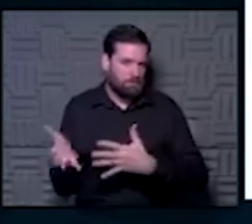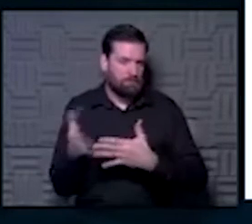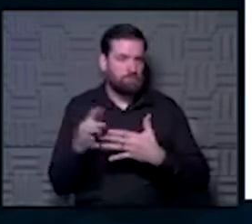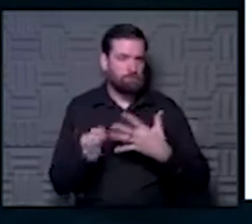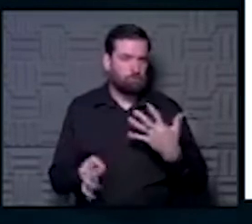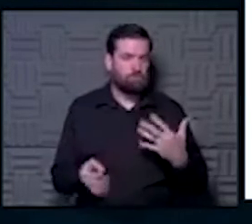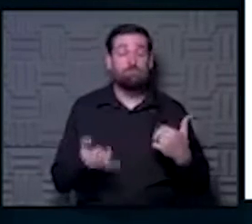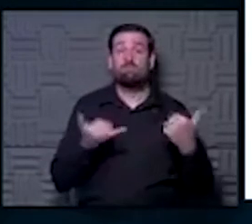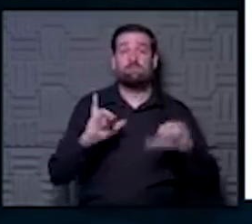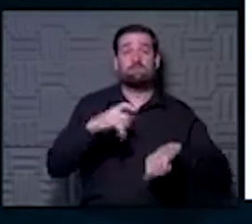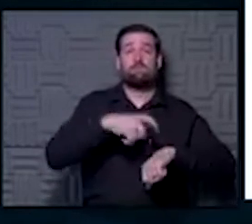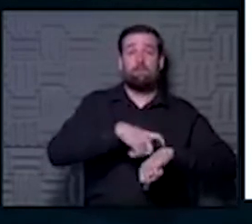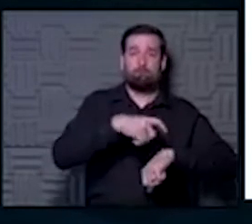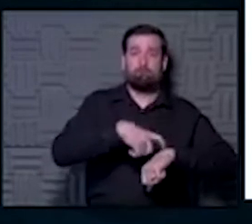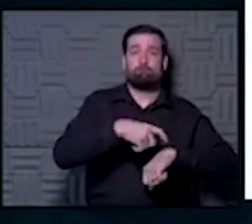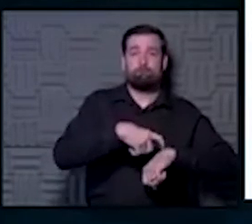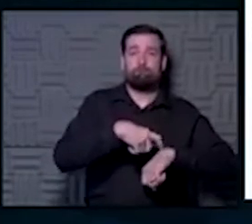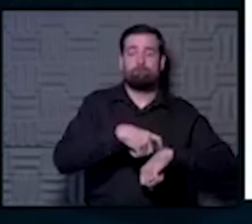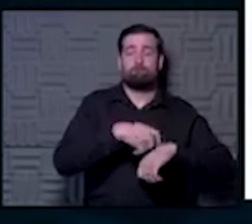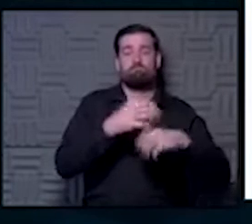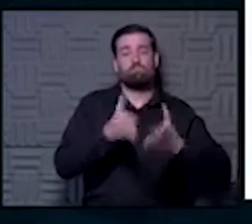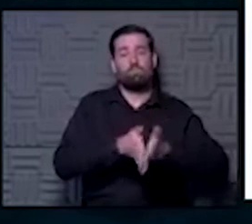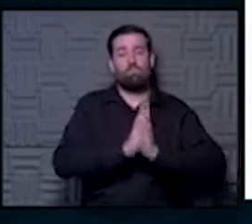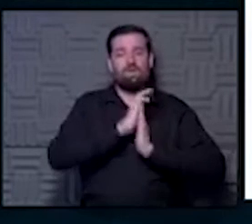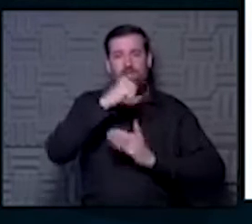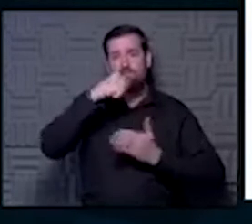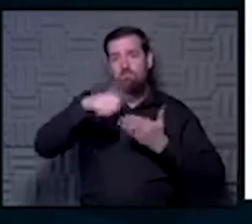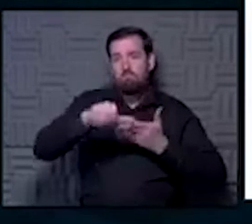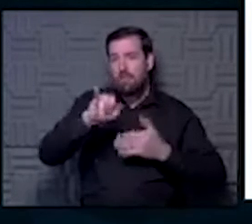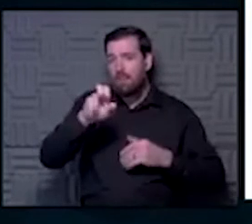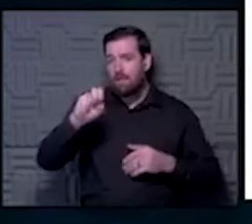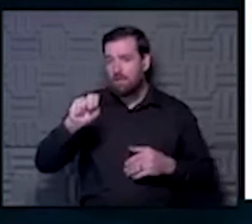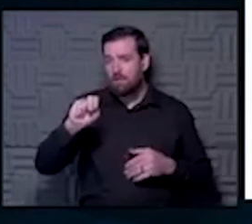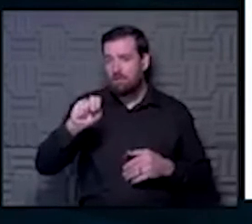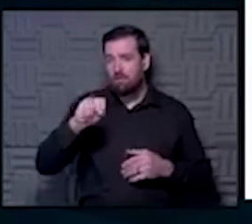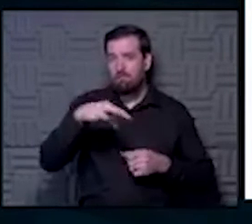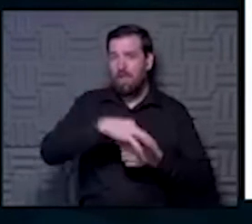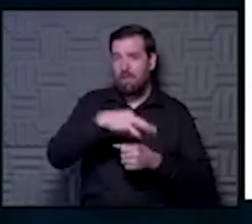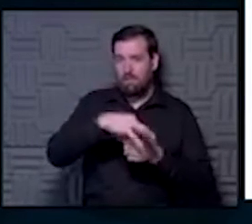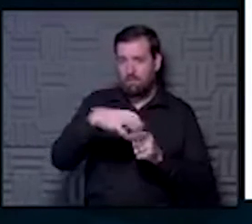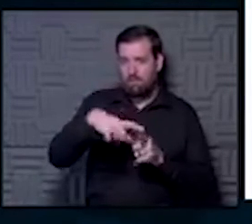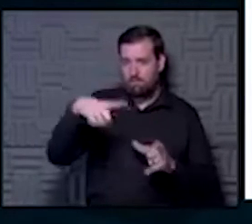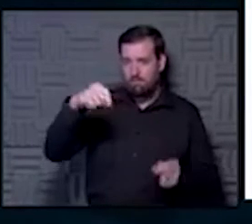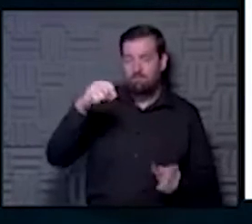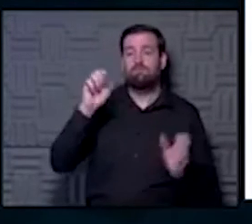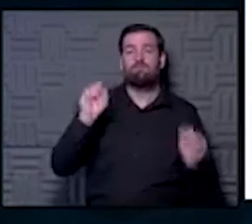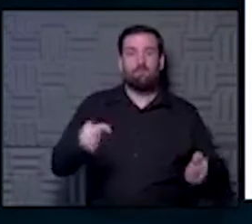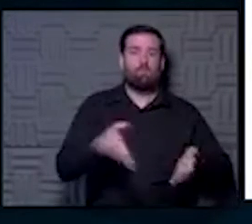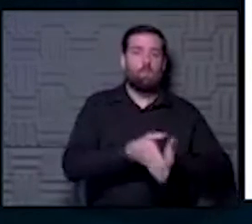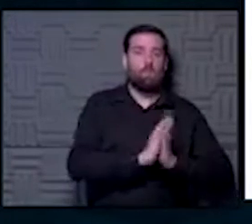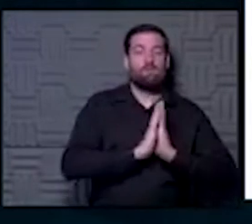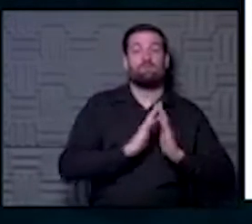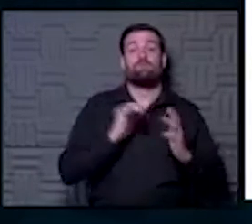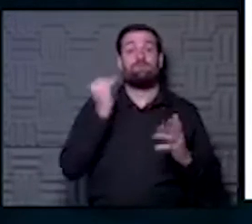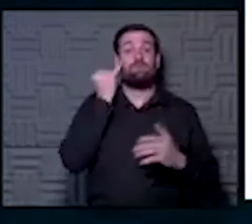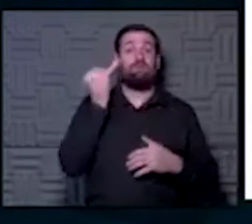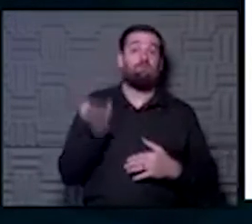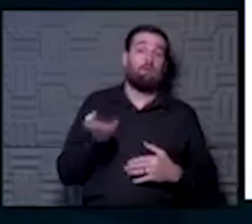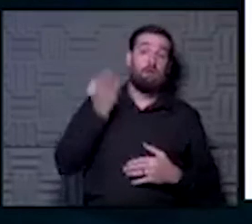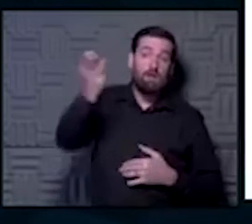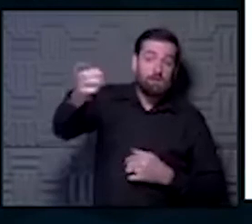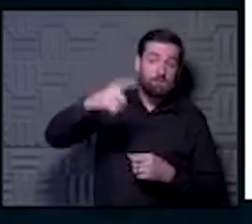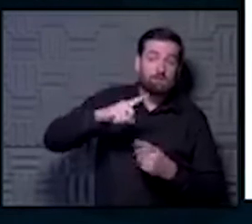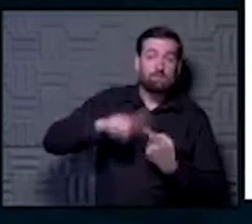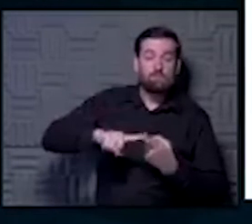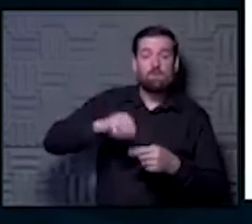There's still time to request a mail-in ballot. You can request one if you get that request into the election office